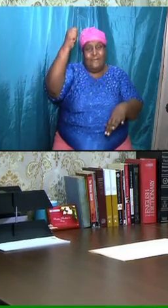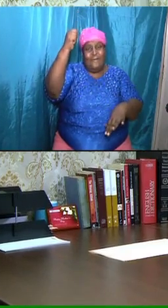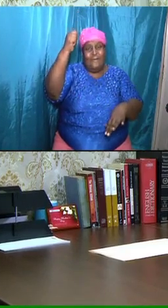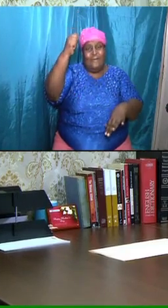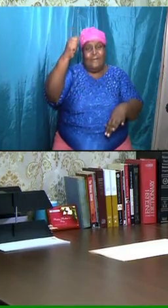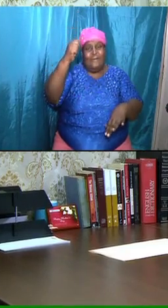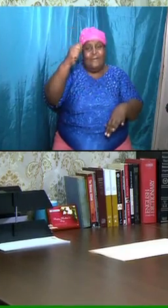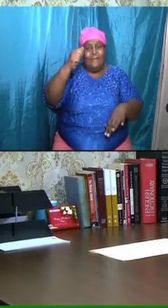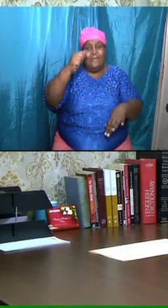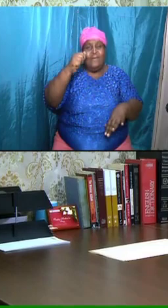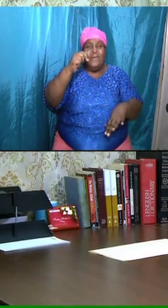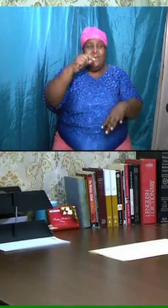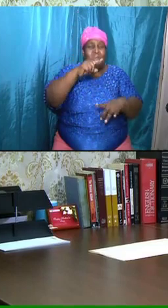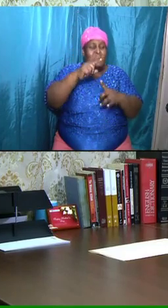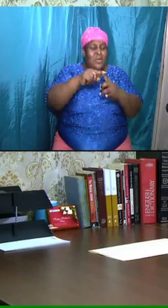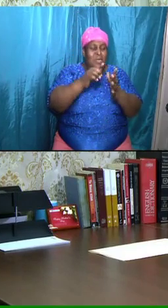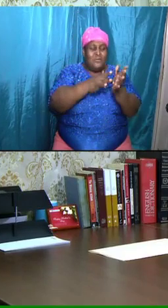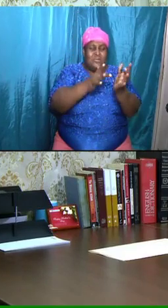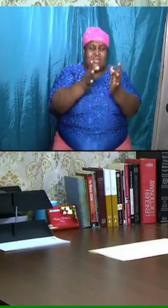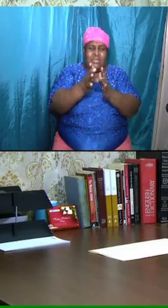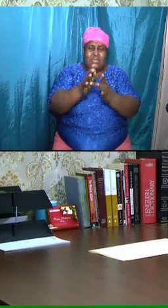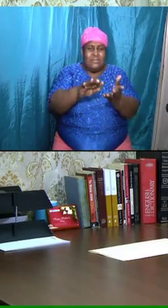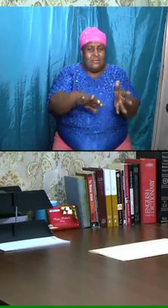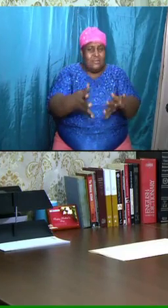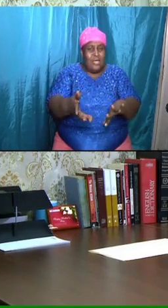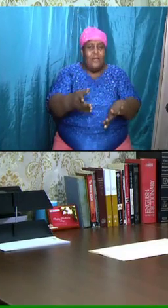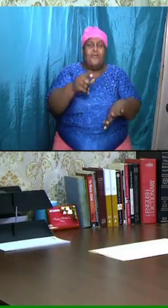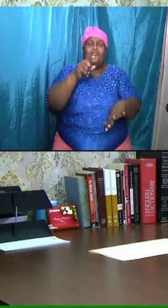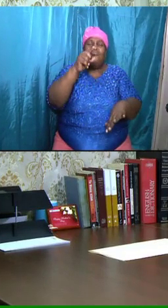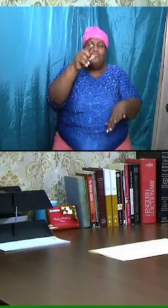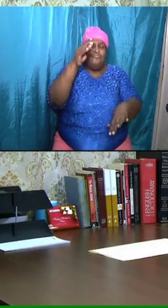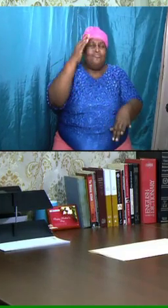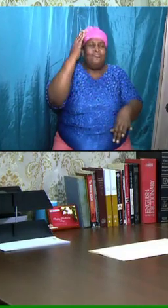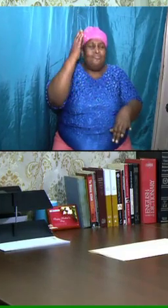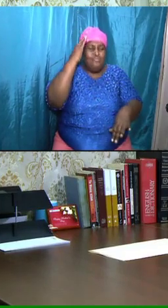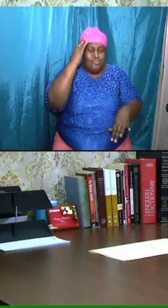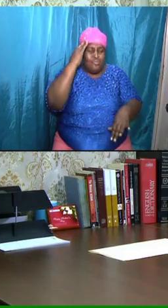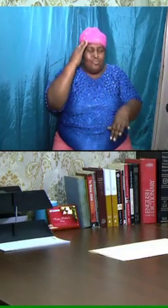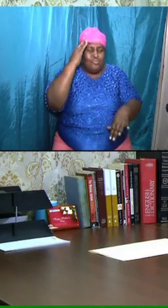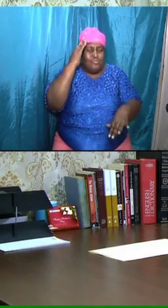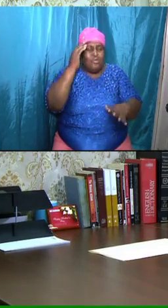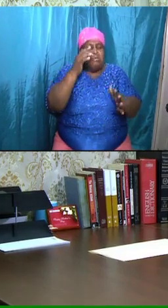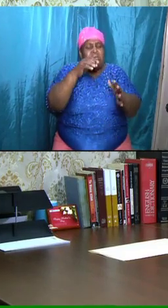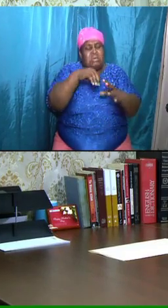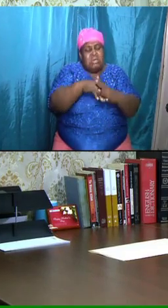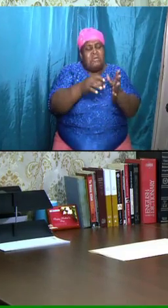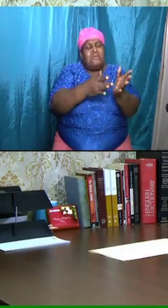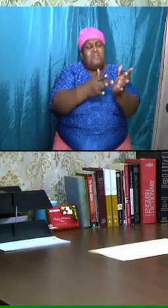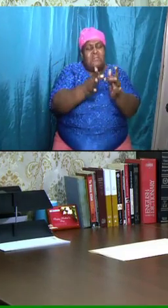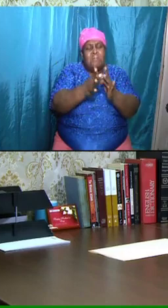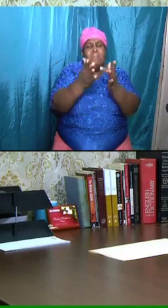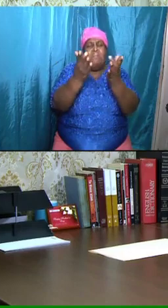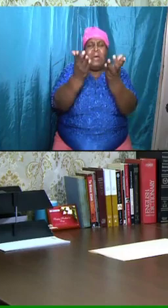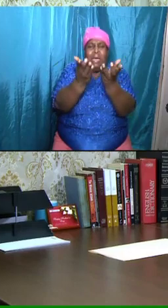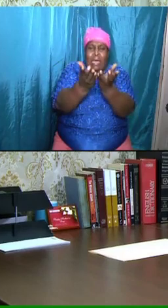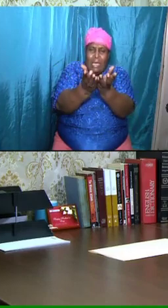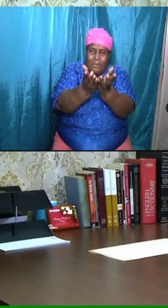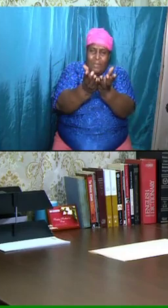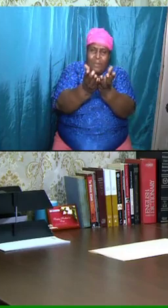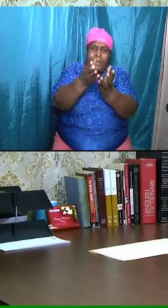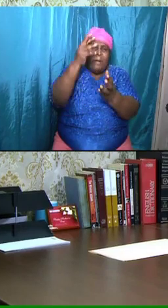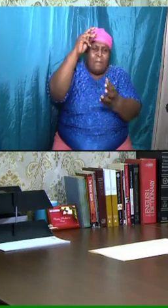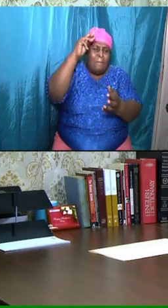emerged out of that? The Bible tells us in the book of Matthew